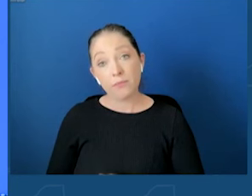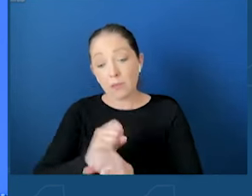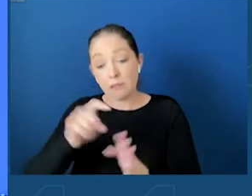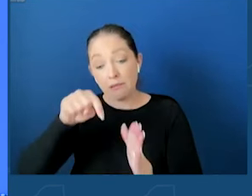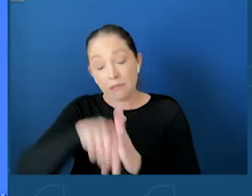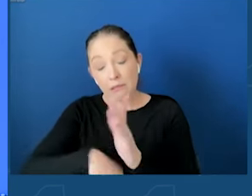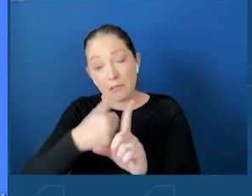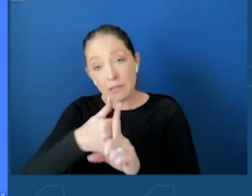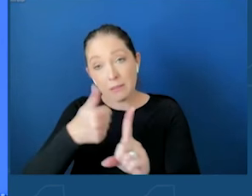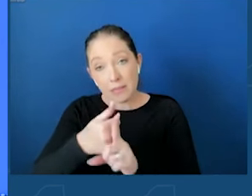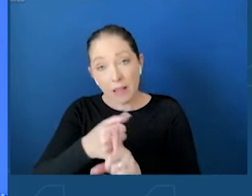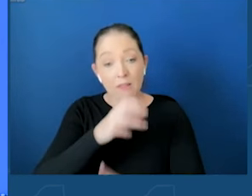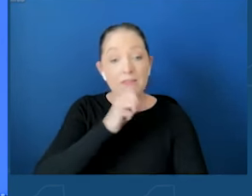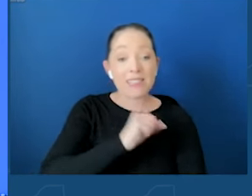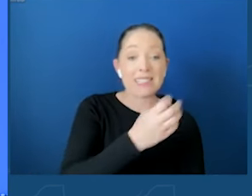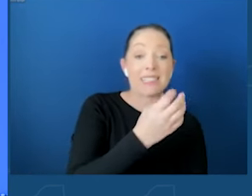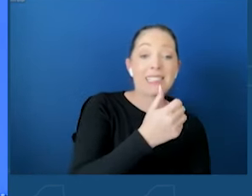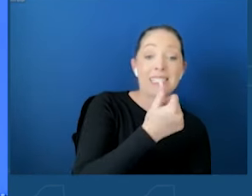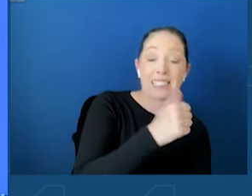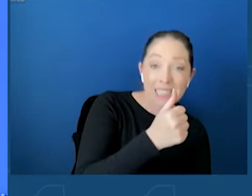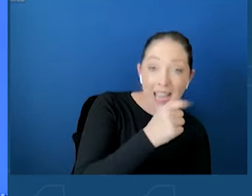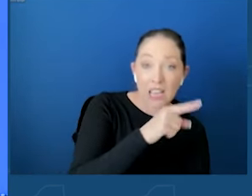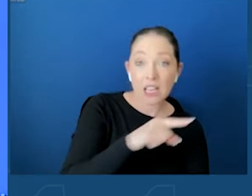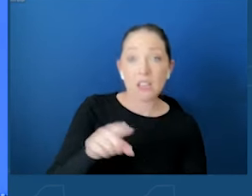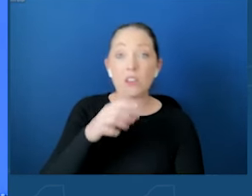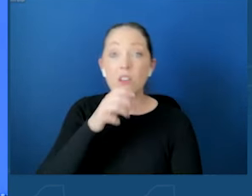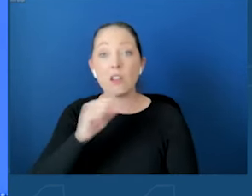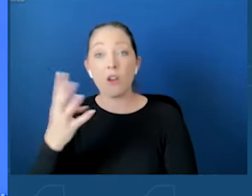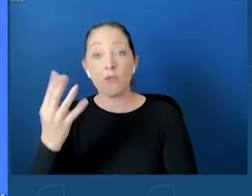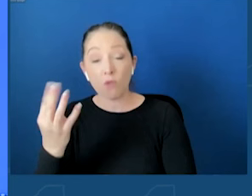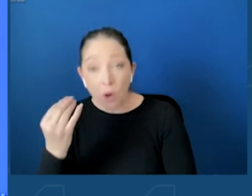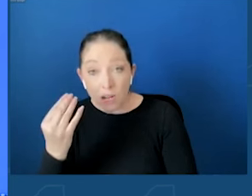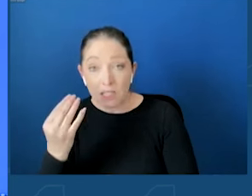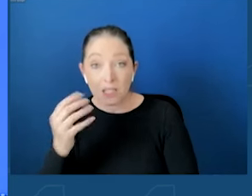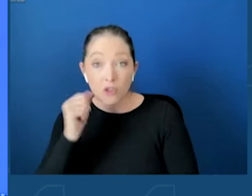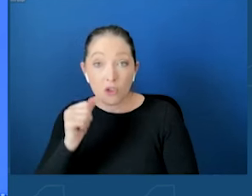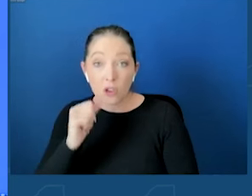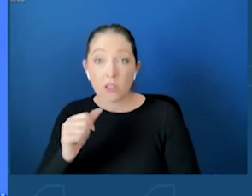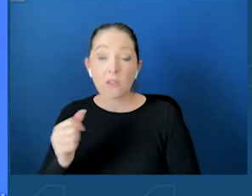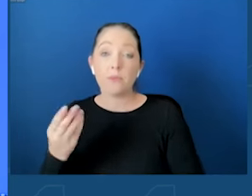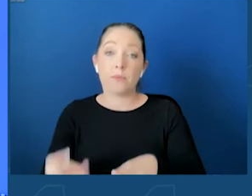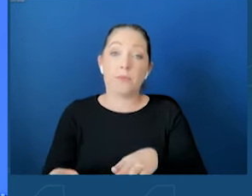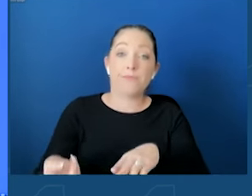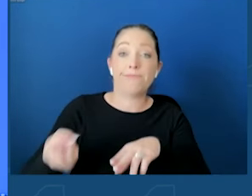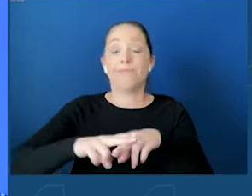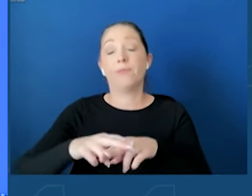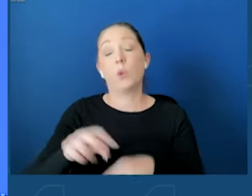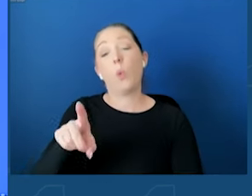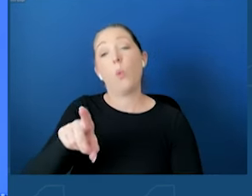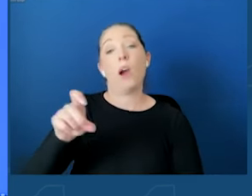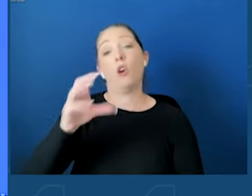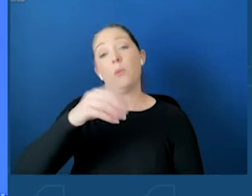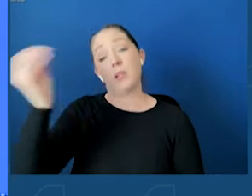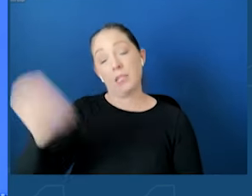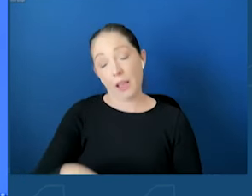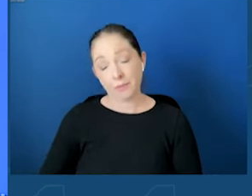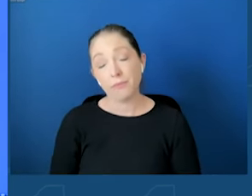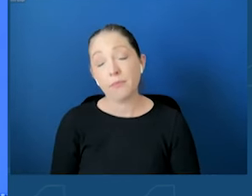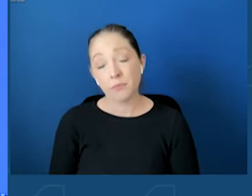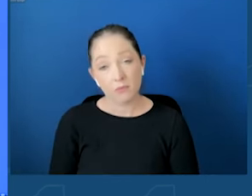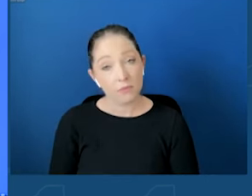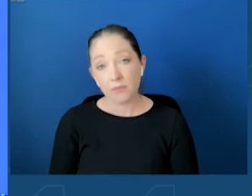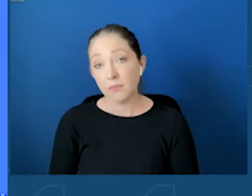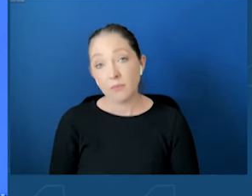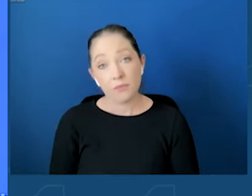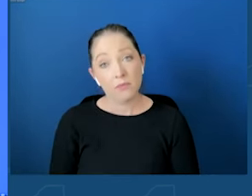14-year-old girls increased by 100%. The more time young people spend